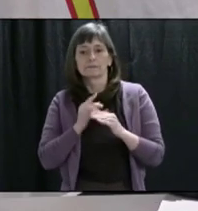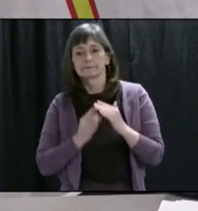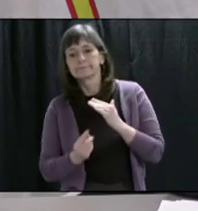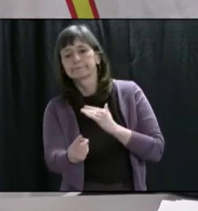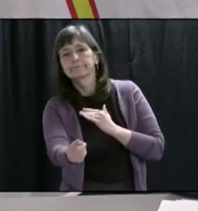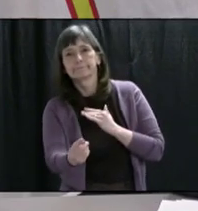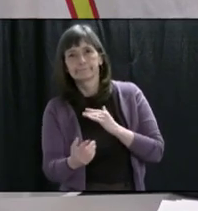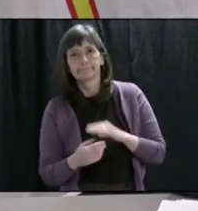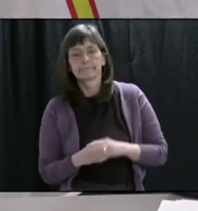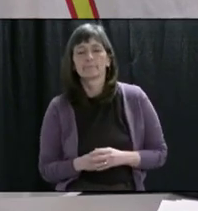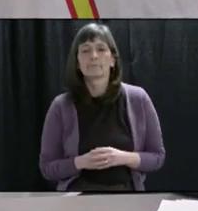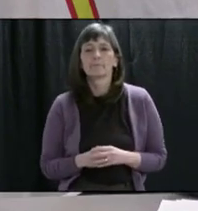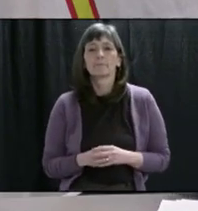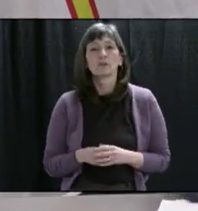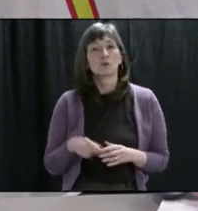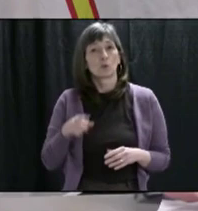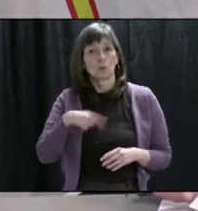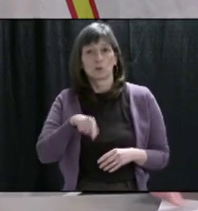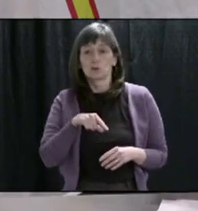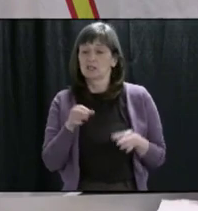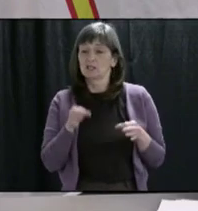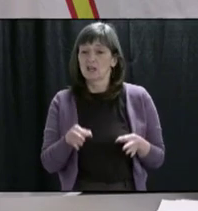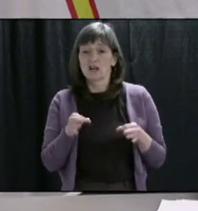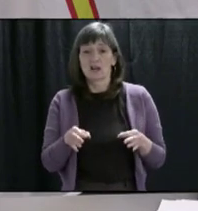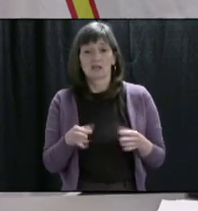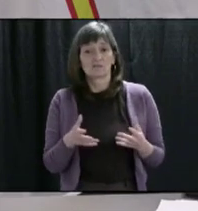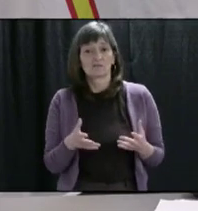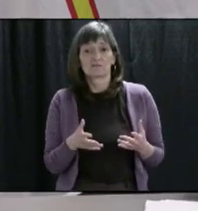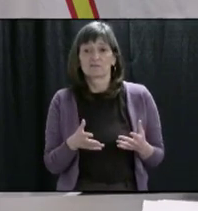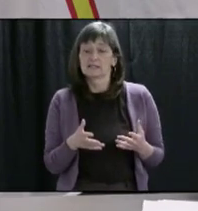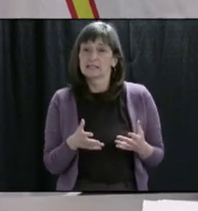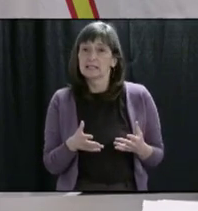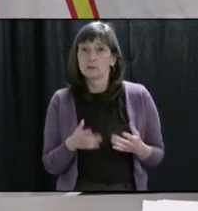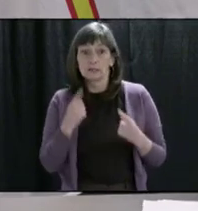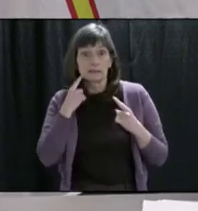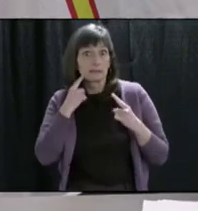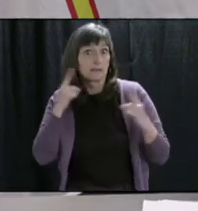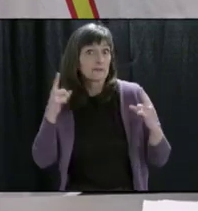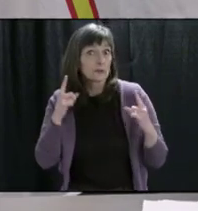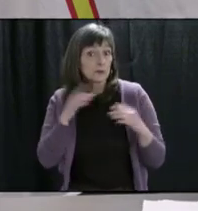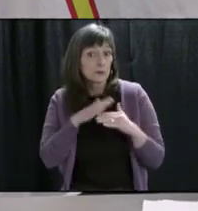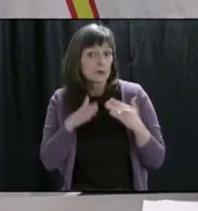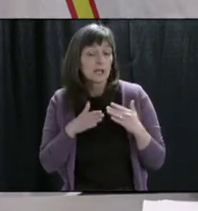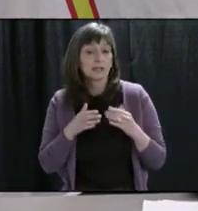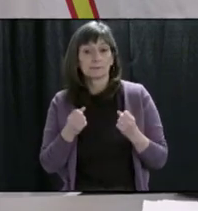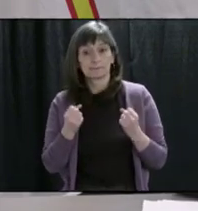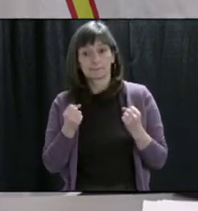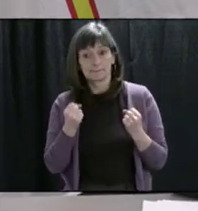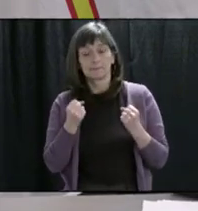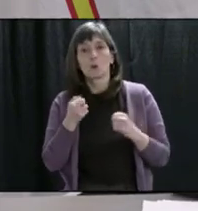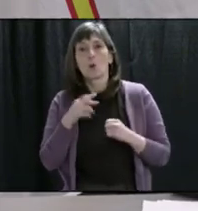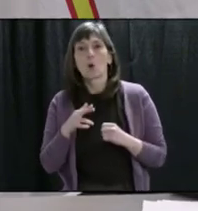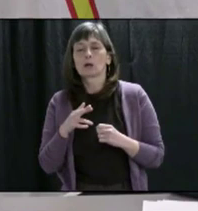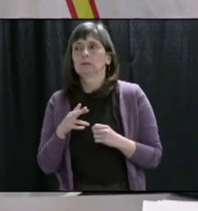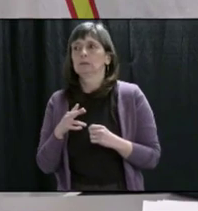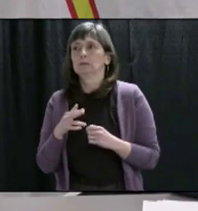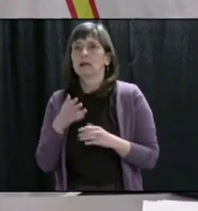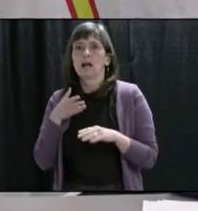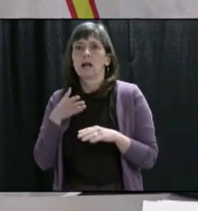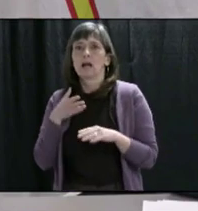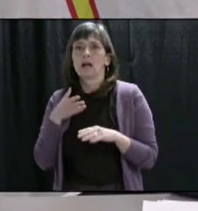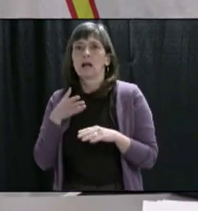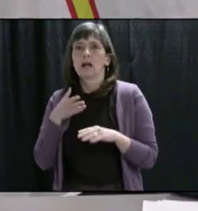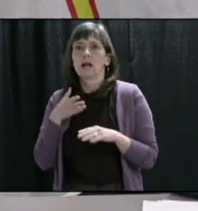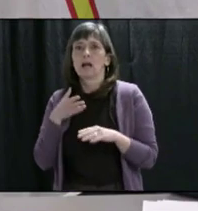make as residents of our province, well, it can make it or break it. So please enjoy your Easter weekend the best that you can.